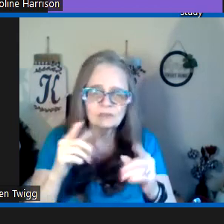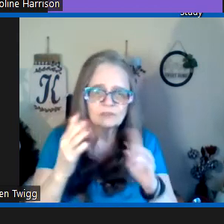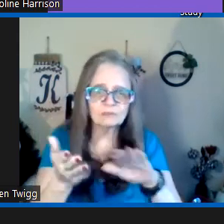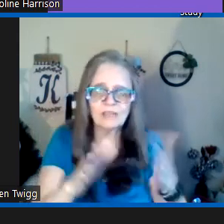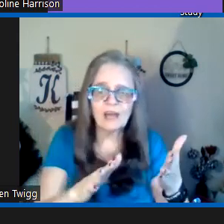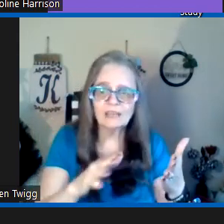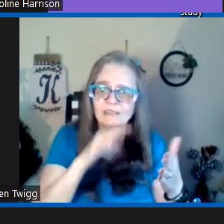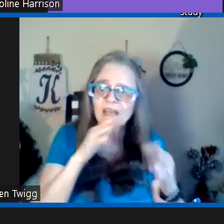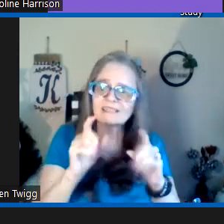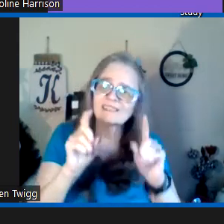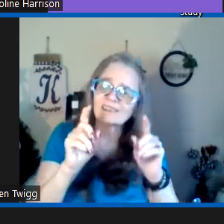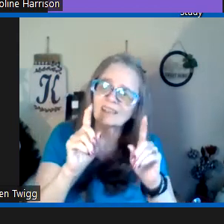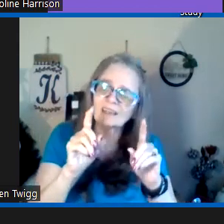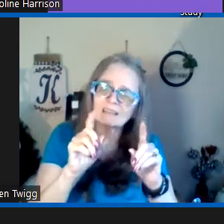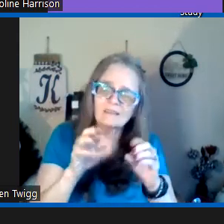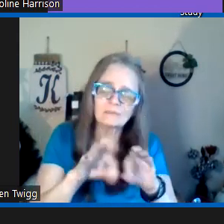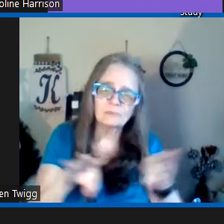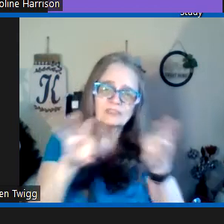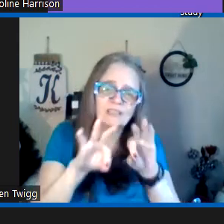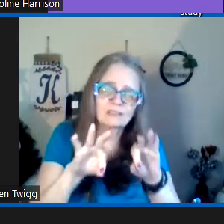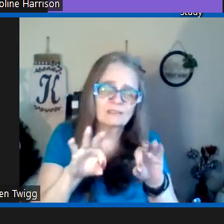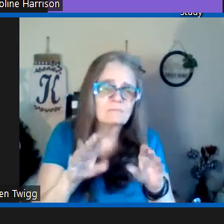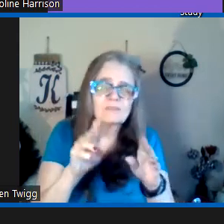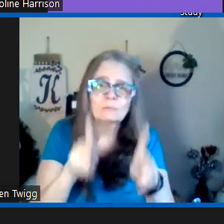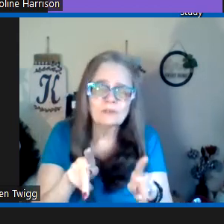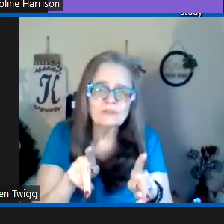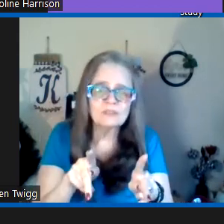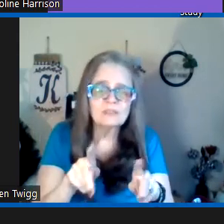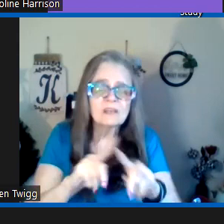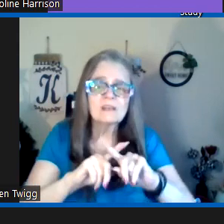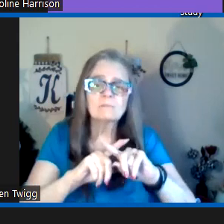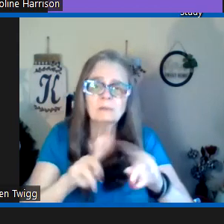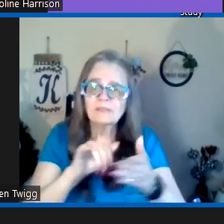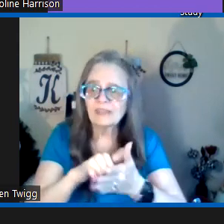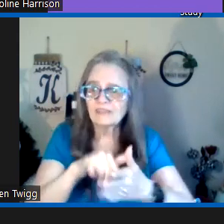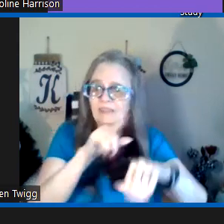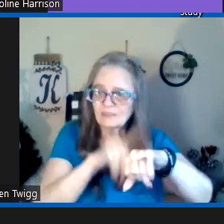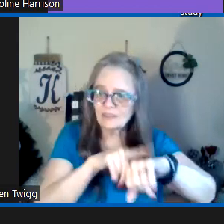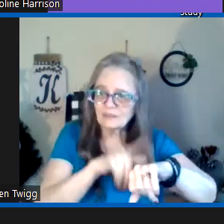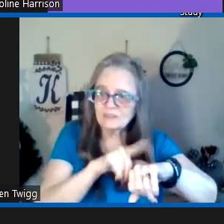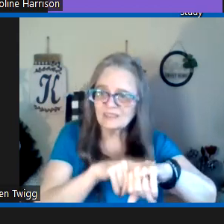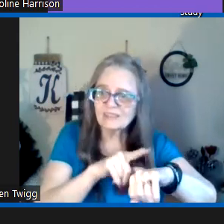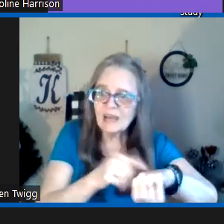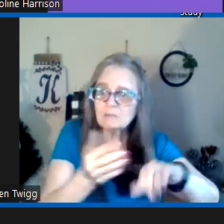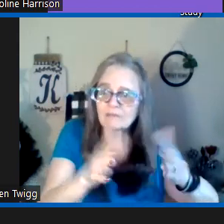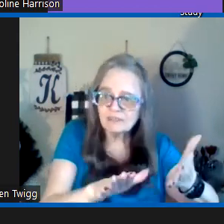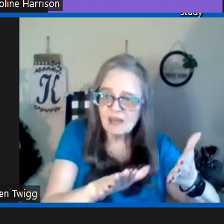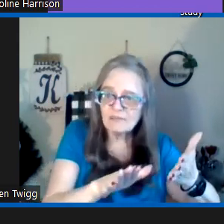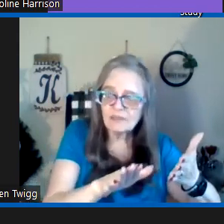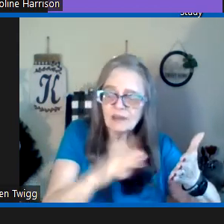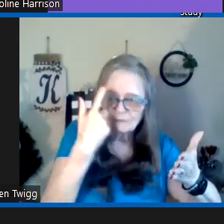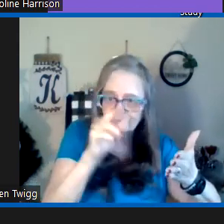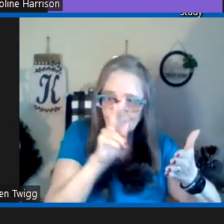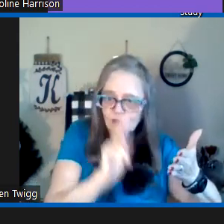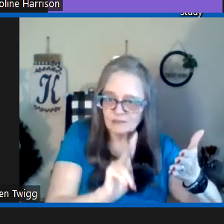is going to die not necessarily a particular person but that if it was a time of